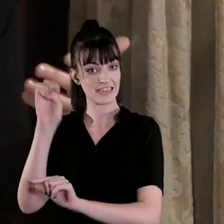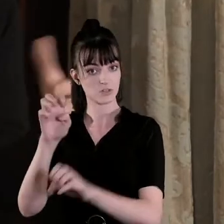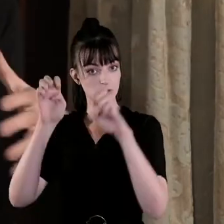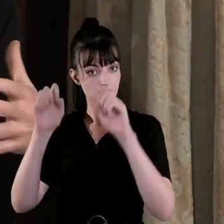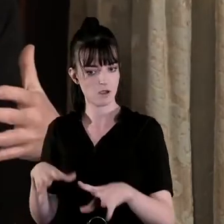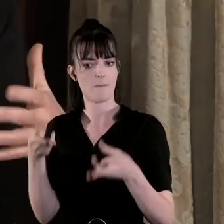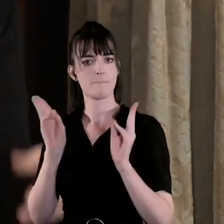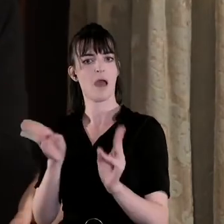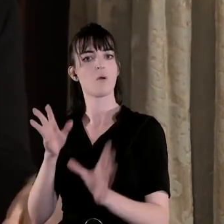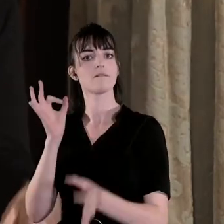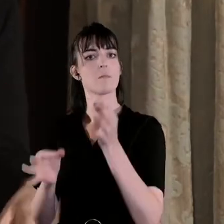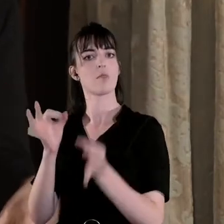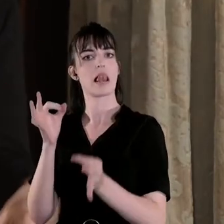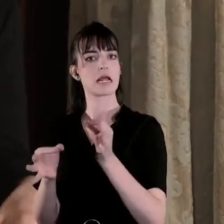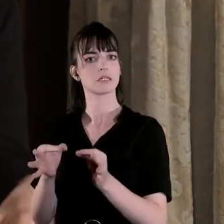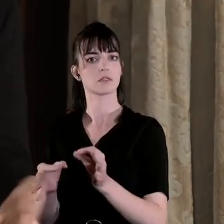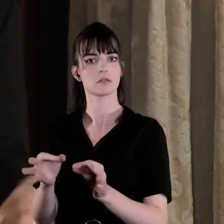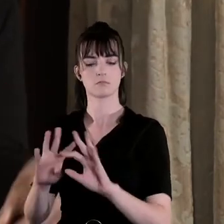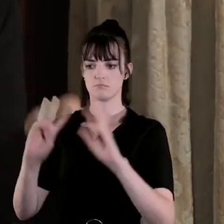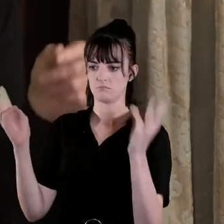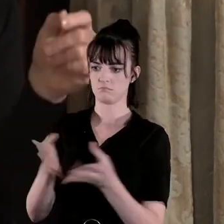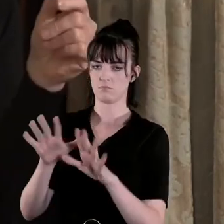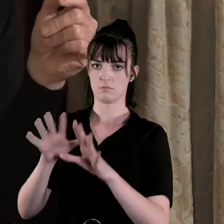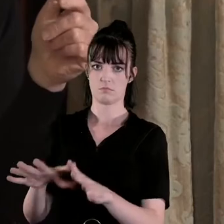powerful political actor on the stage